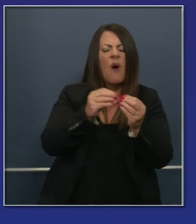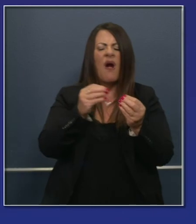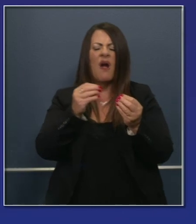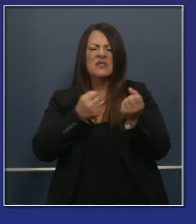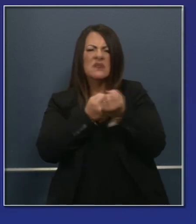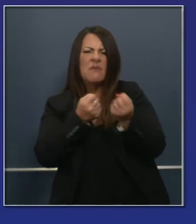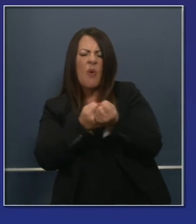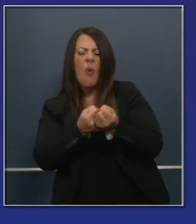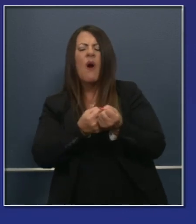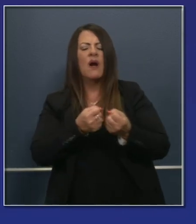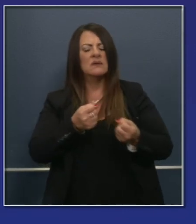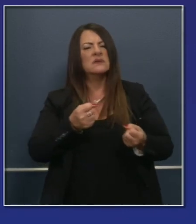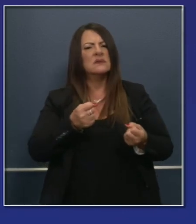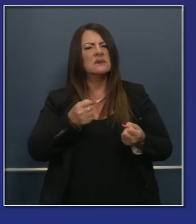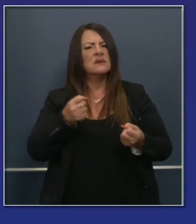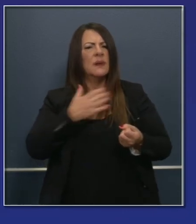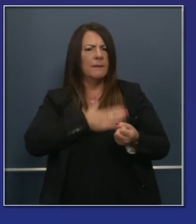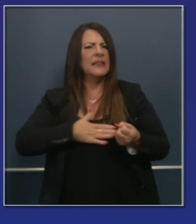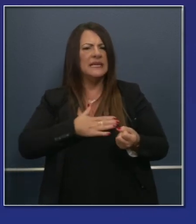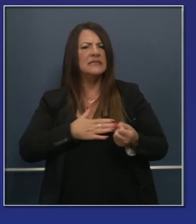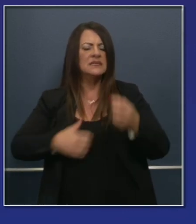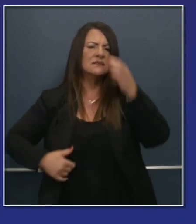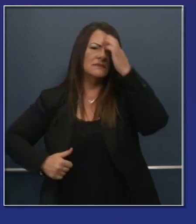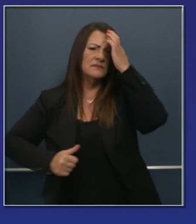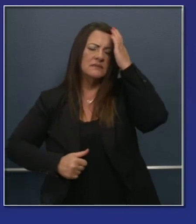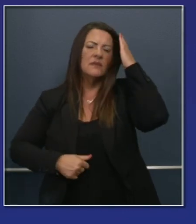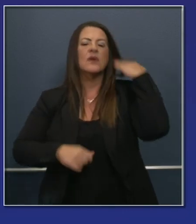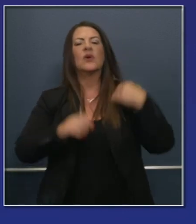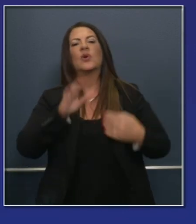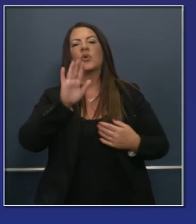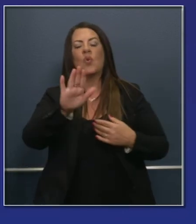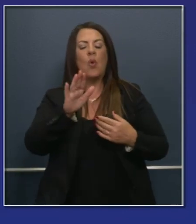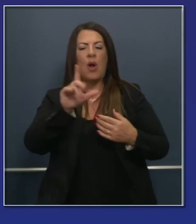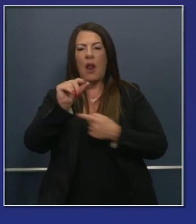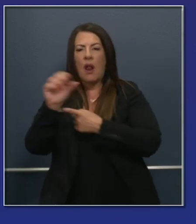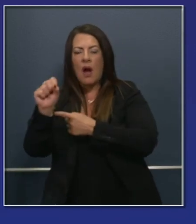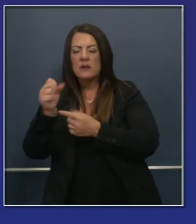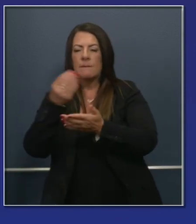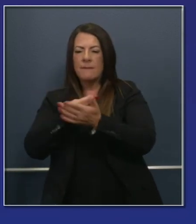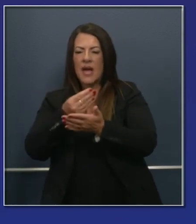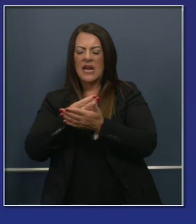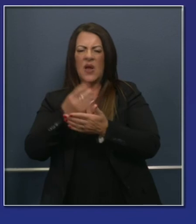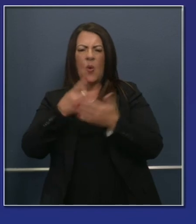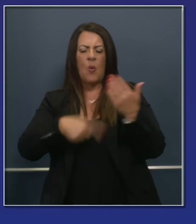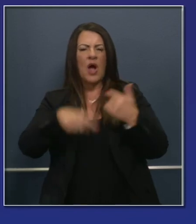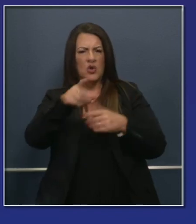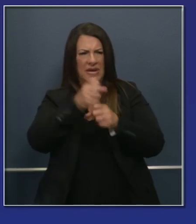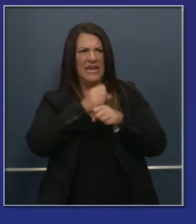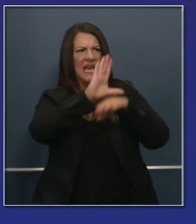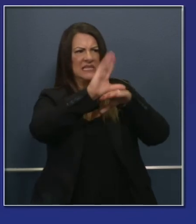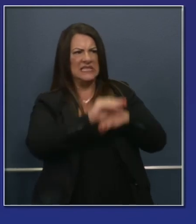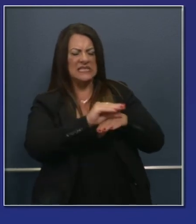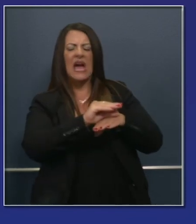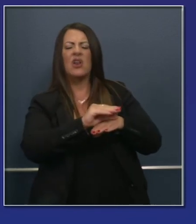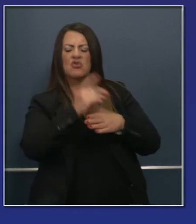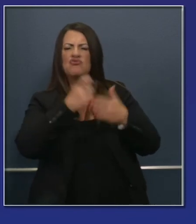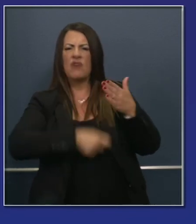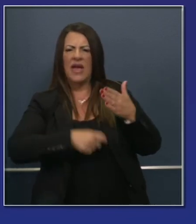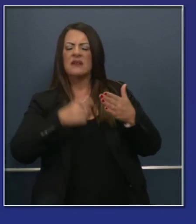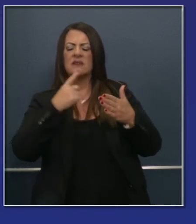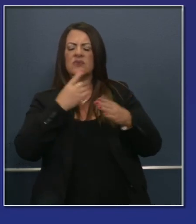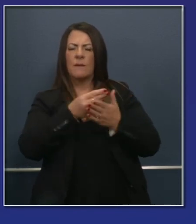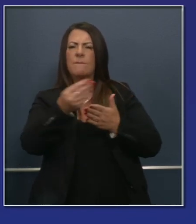remind you that you can use your learning loss mitigation funds to purchase those computing devices at a discounted rate. These devices are